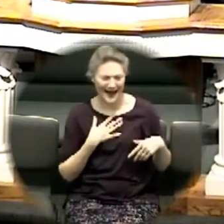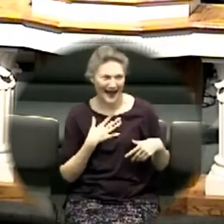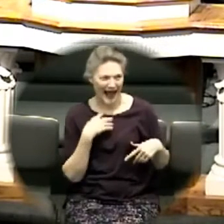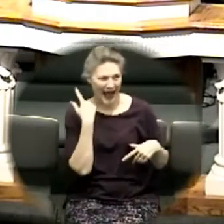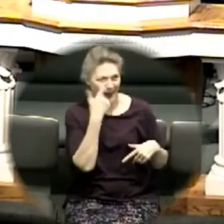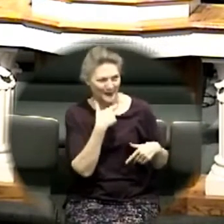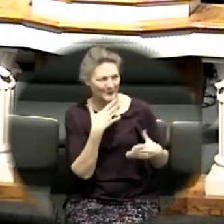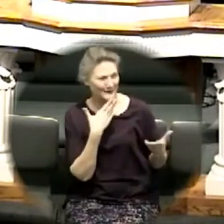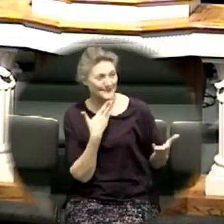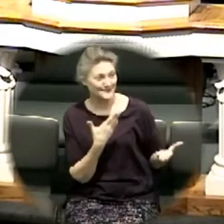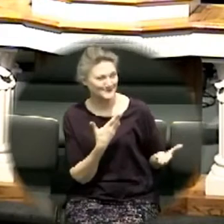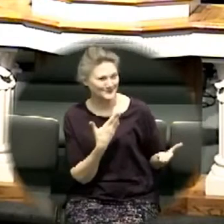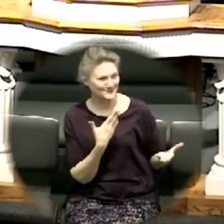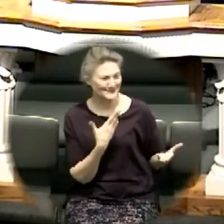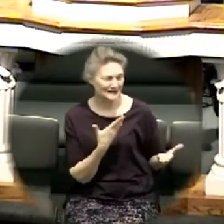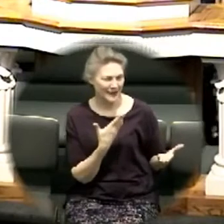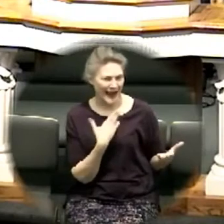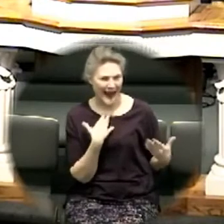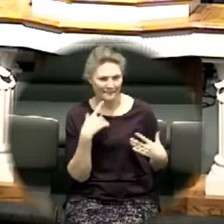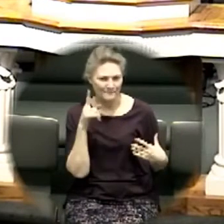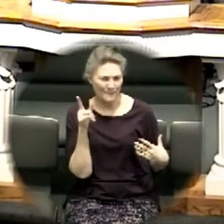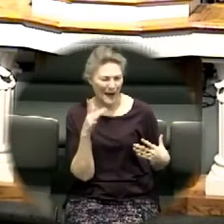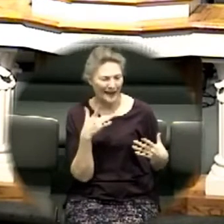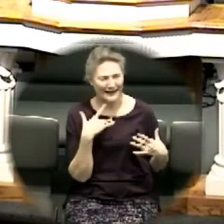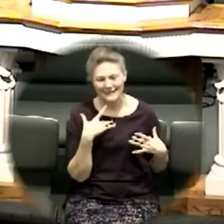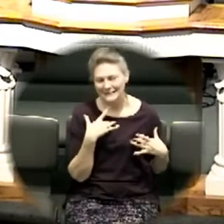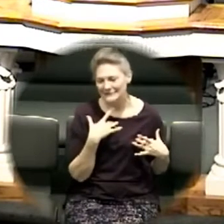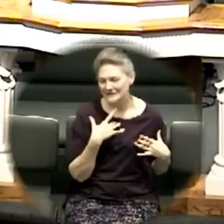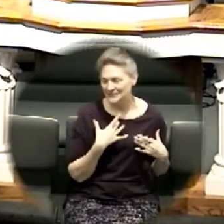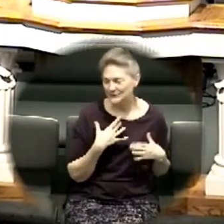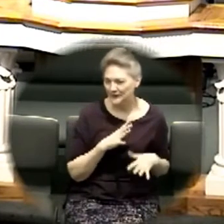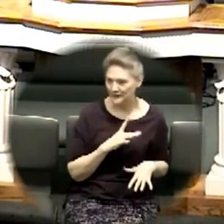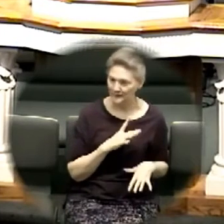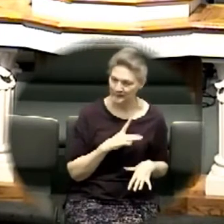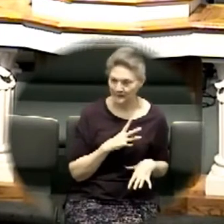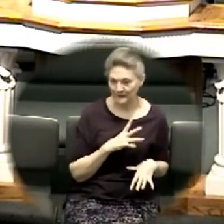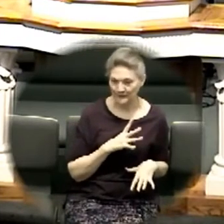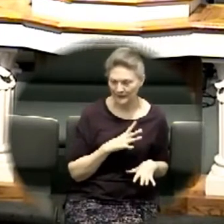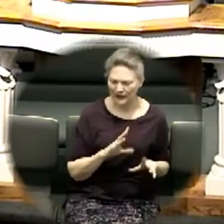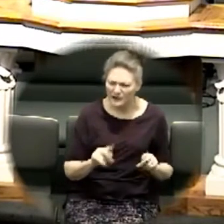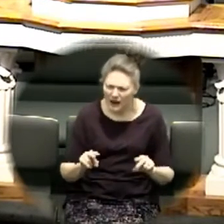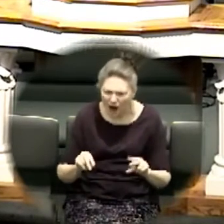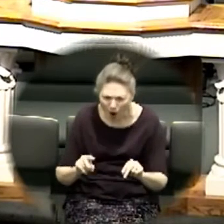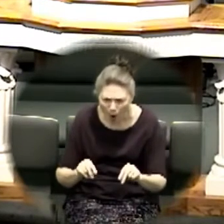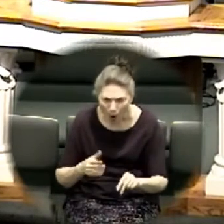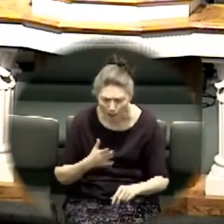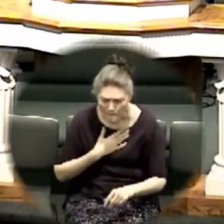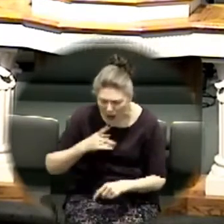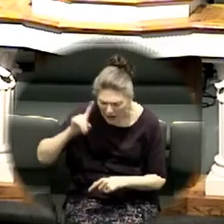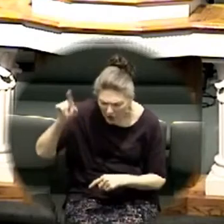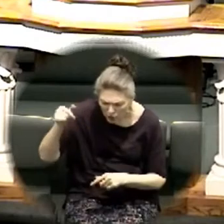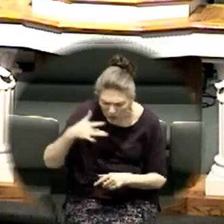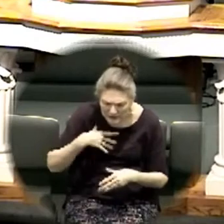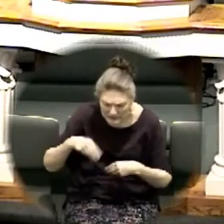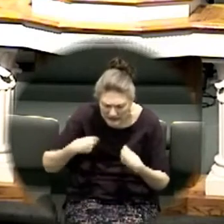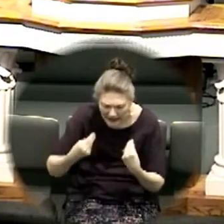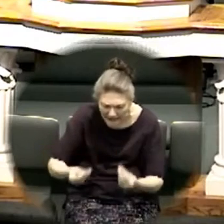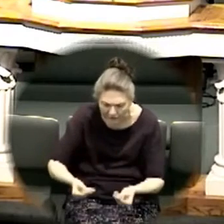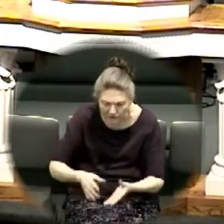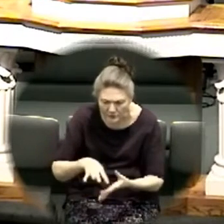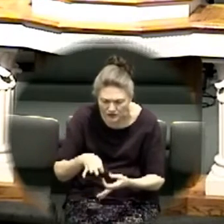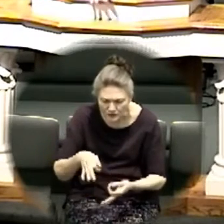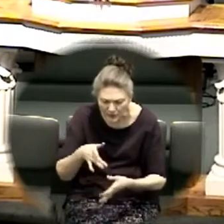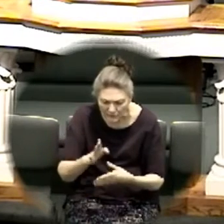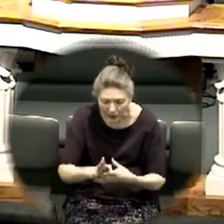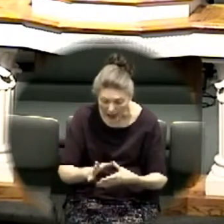and grace no that's not what God said God said my grace gave you the ark now you obey and pick it up and walk